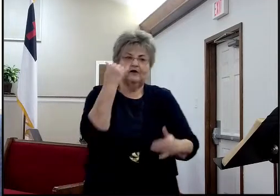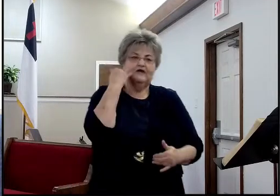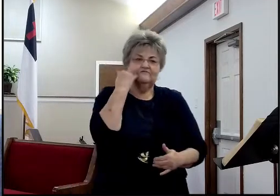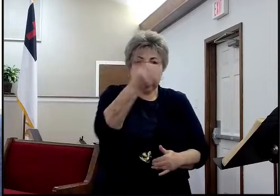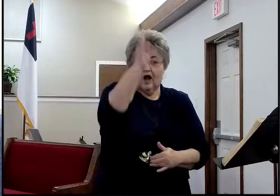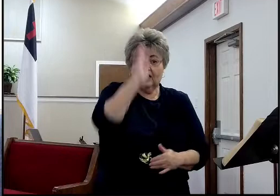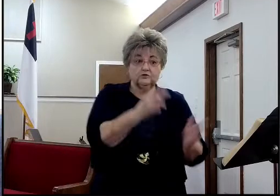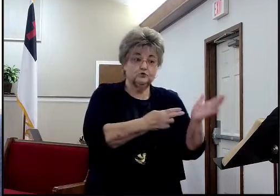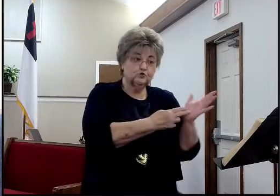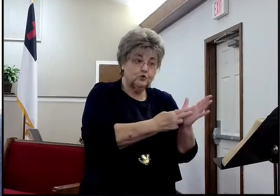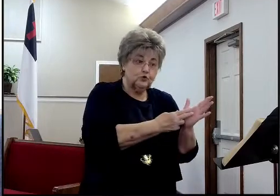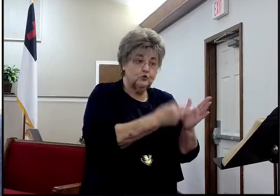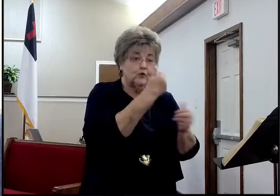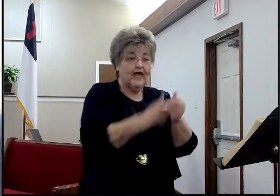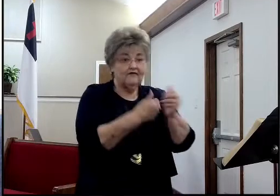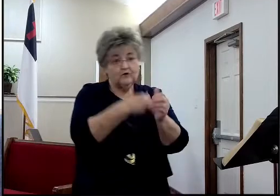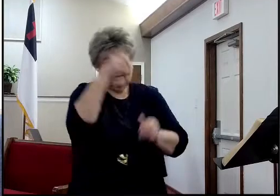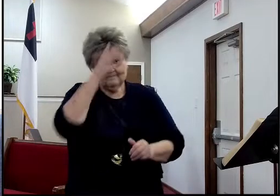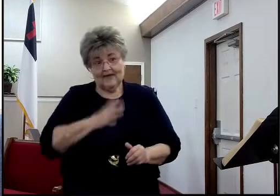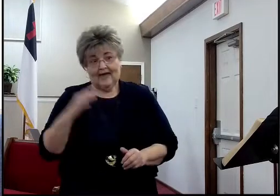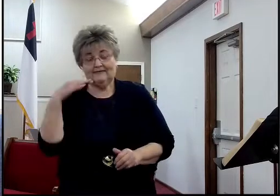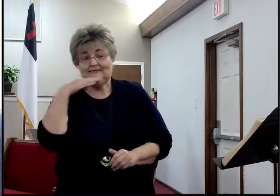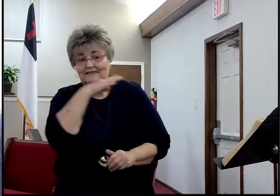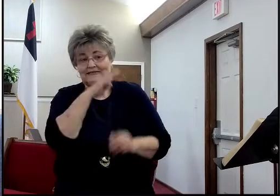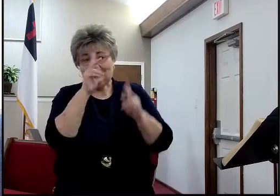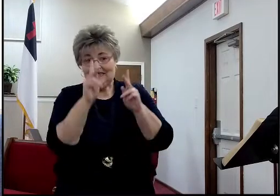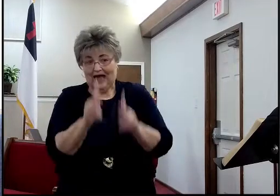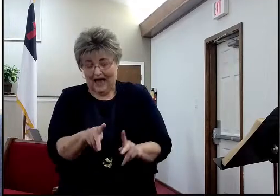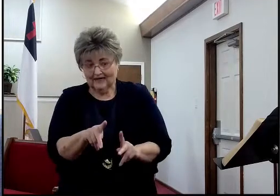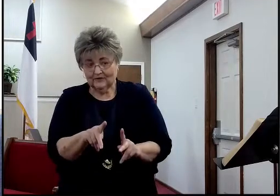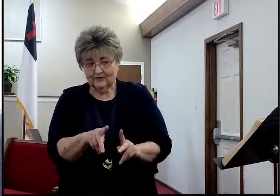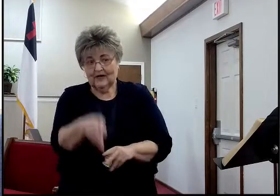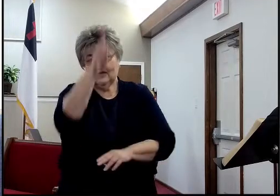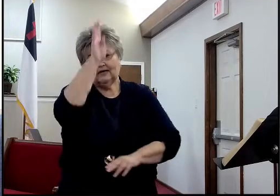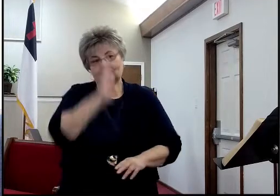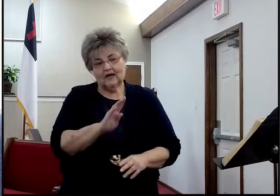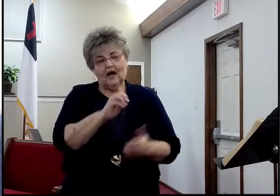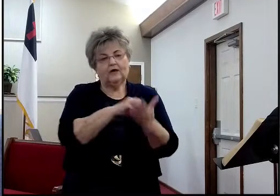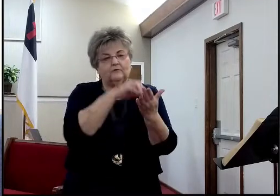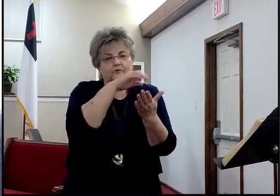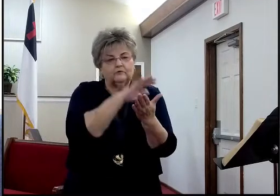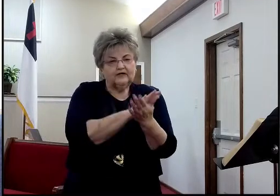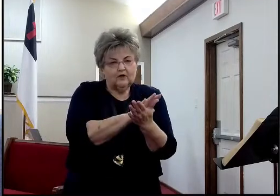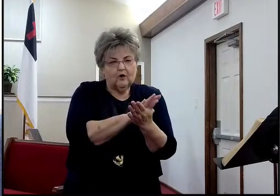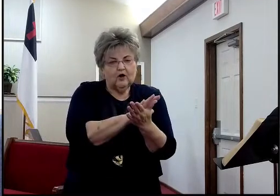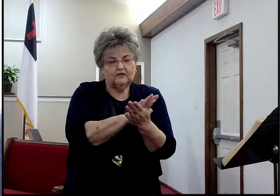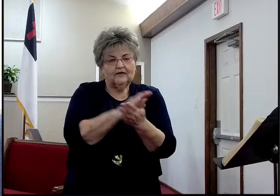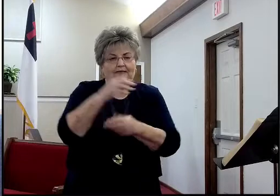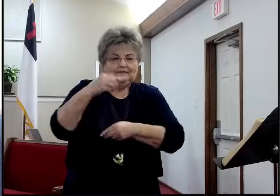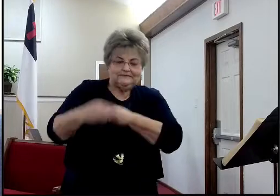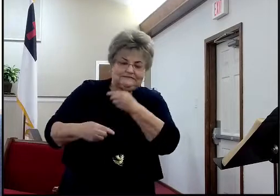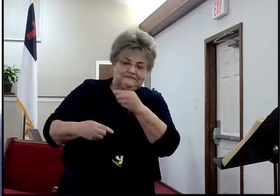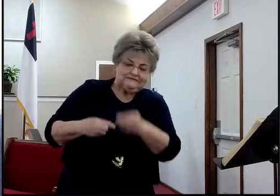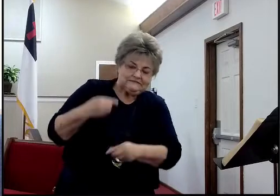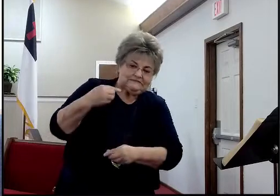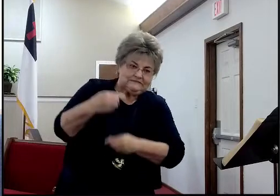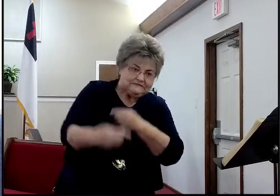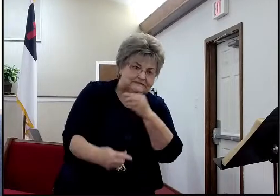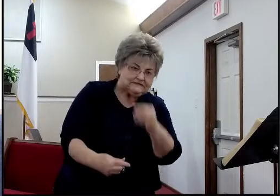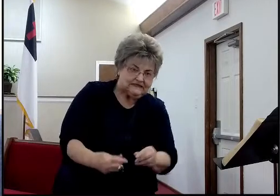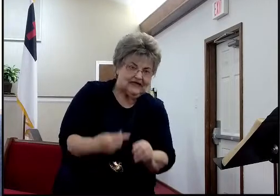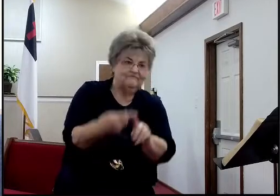and every man a liar, God would need to record an unbroken line from Adam to Christ,